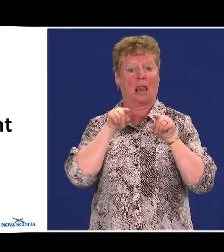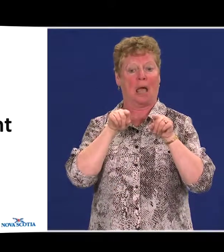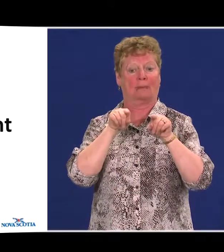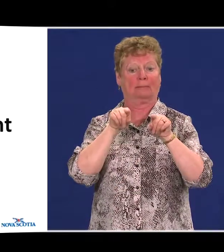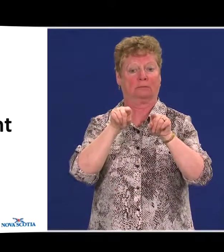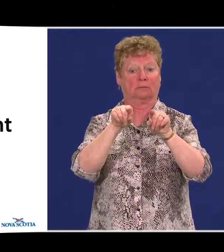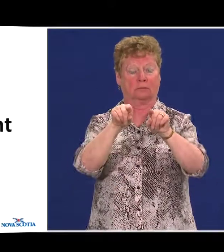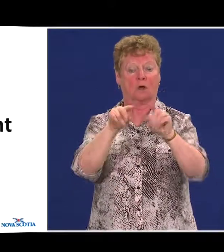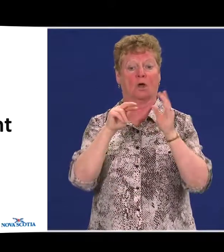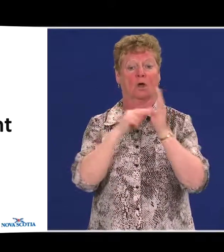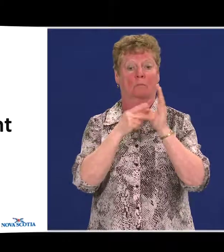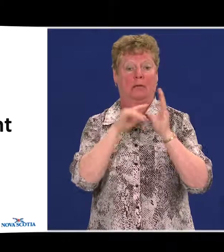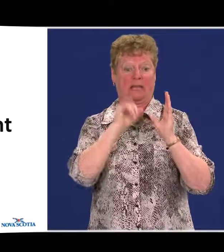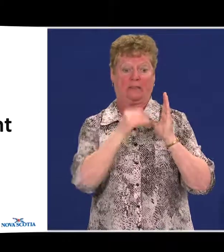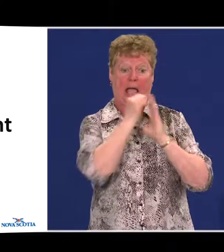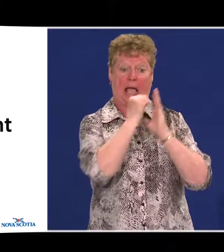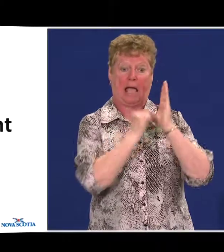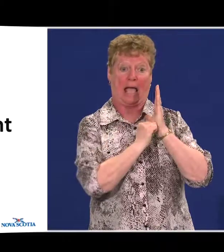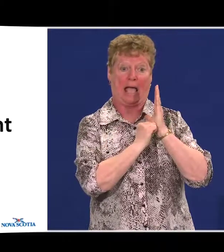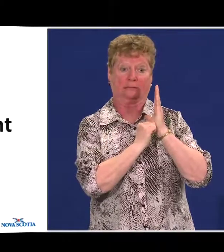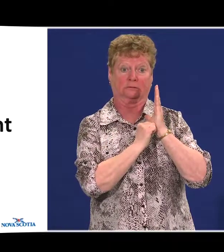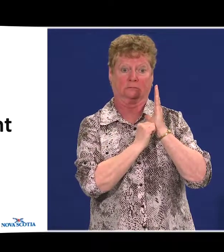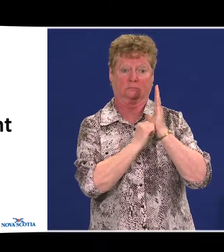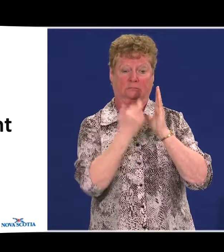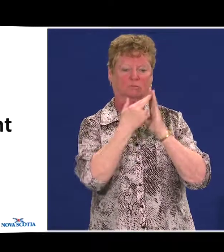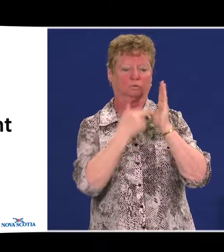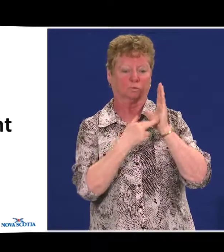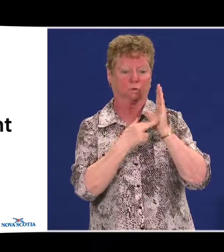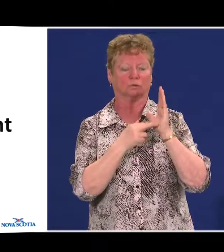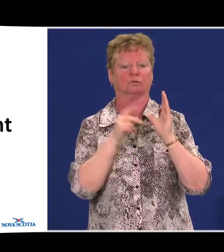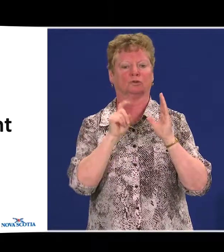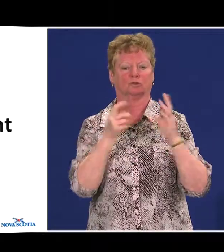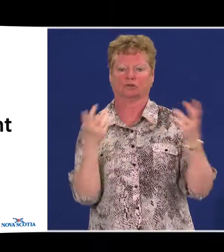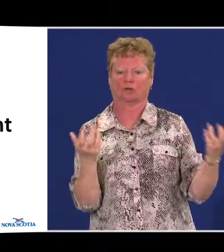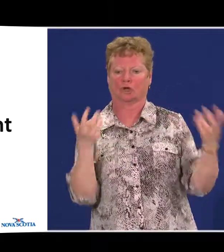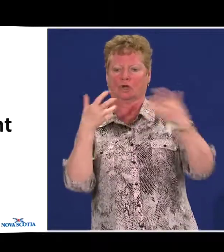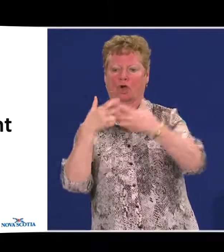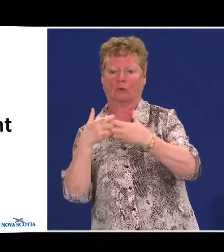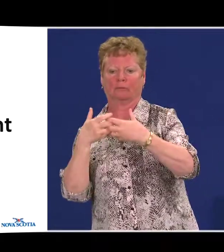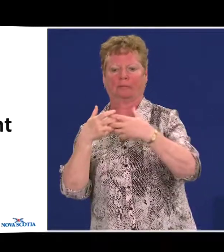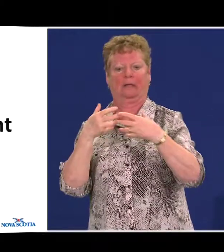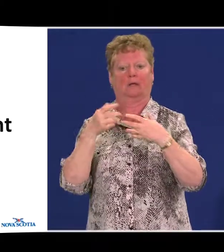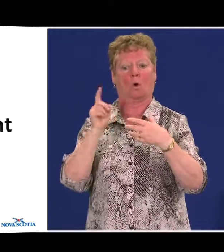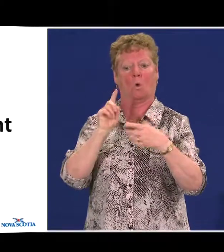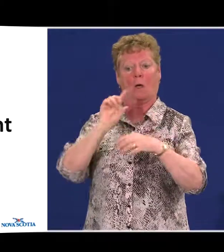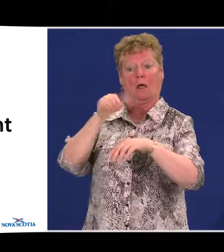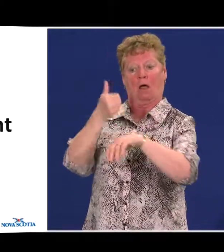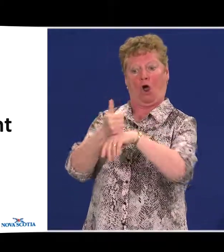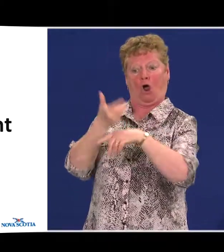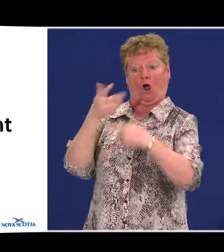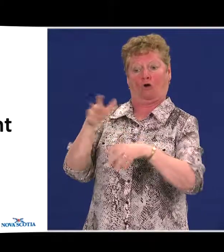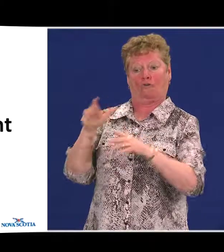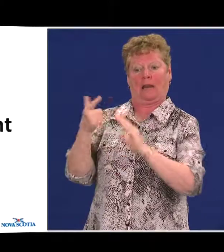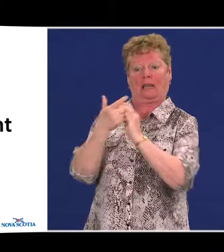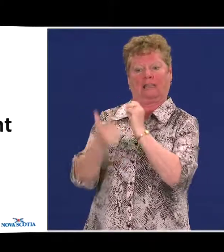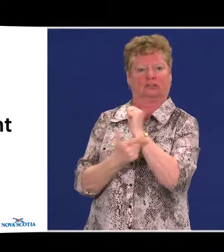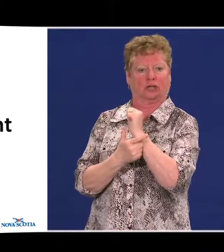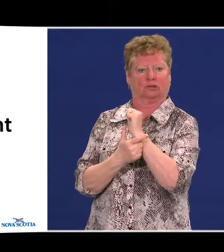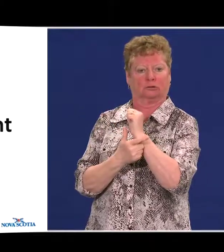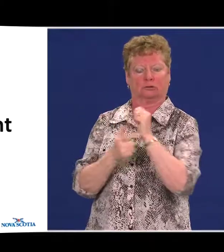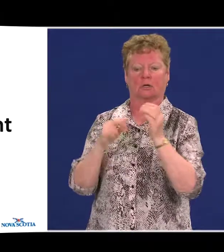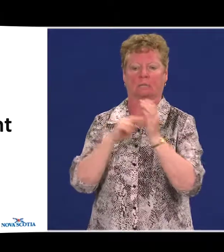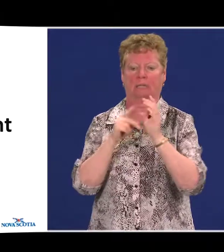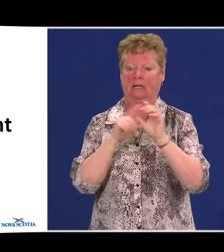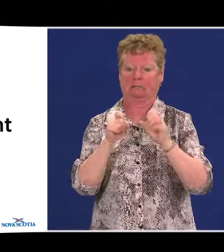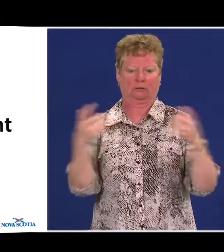complement existing rights-based legislation and conventions. So it needs to